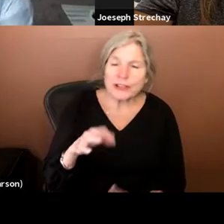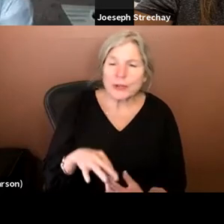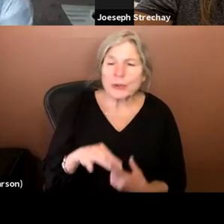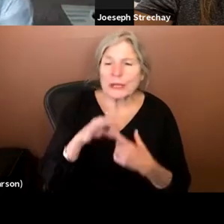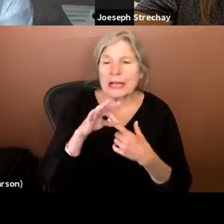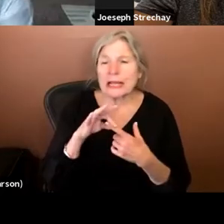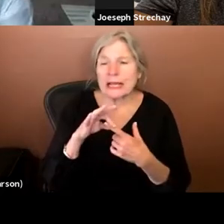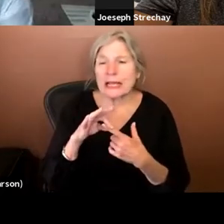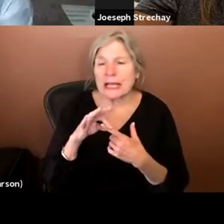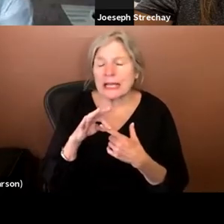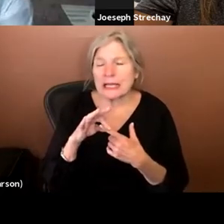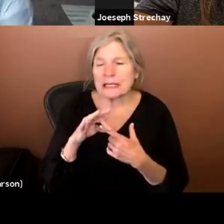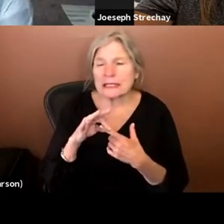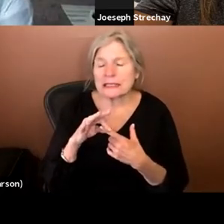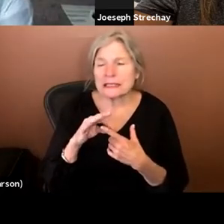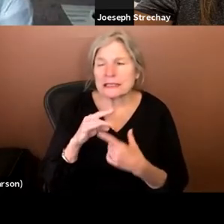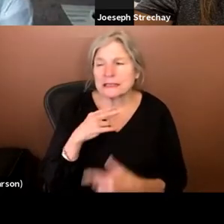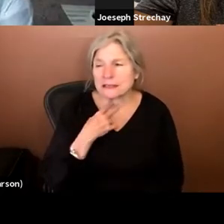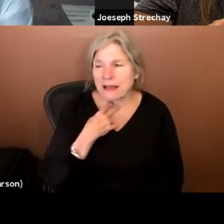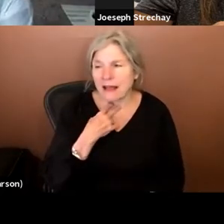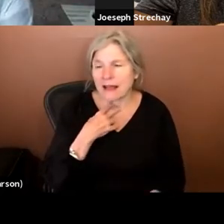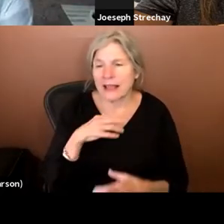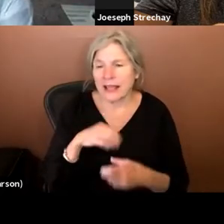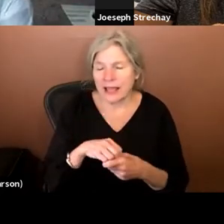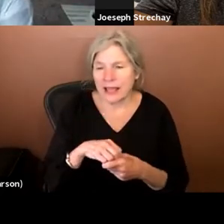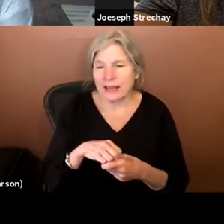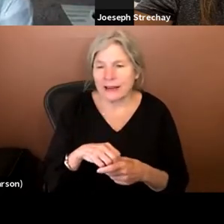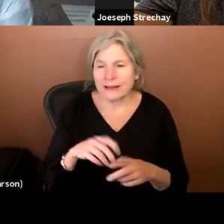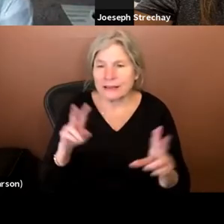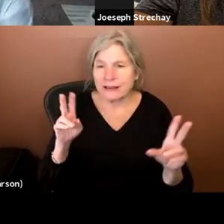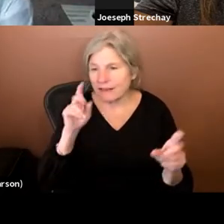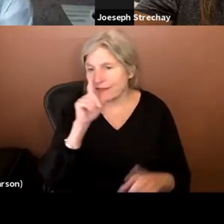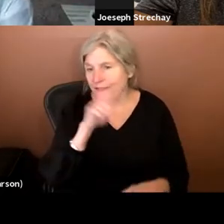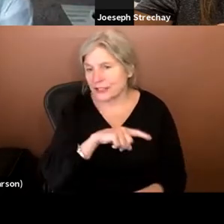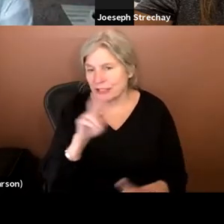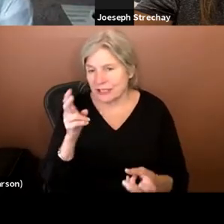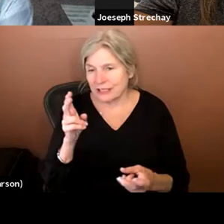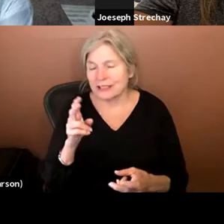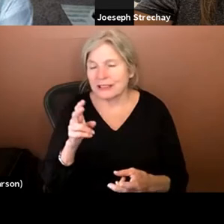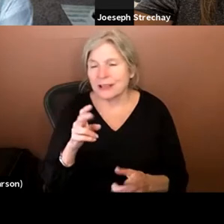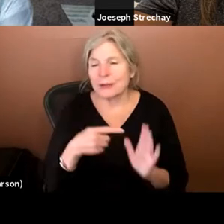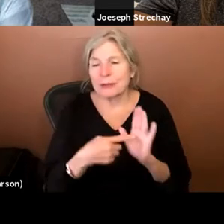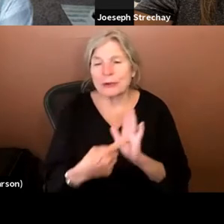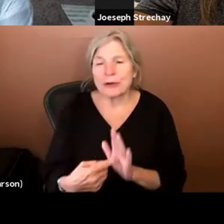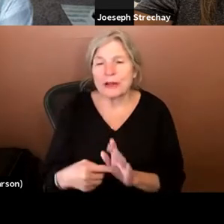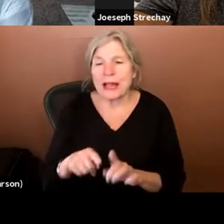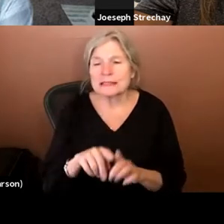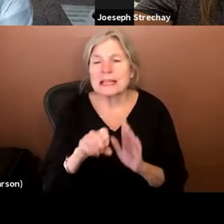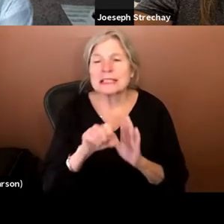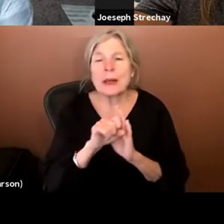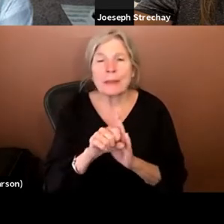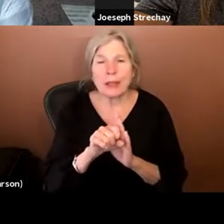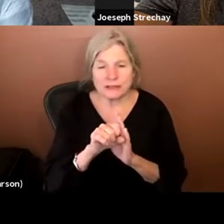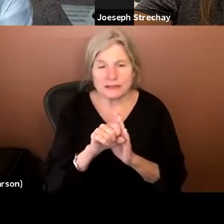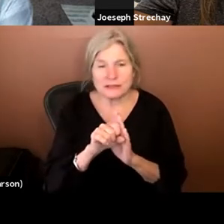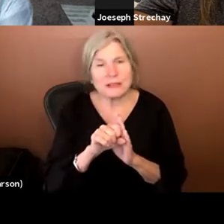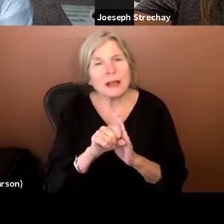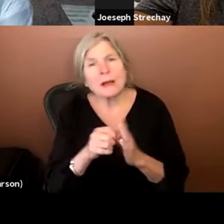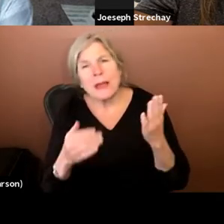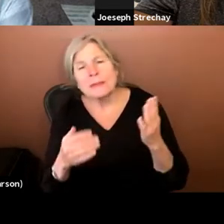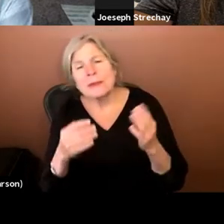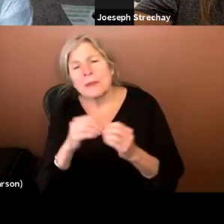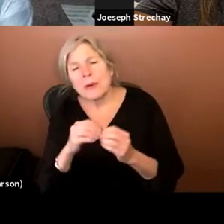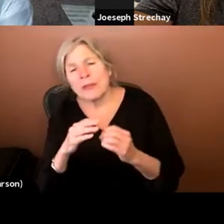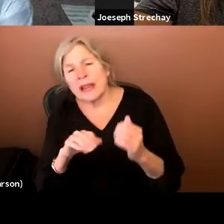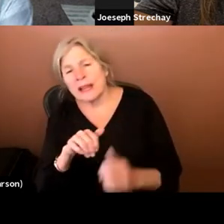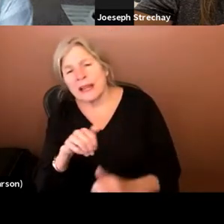stuck in, um, in fiction, uh, in being portrayed as symbols, um, maybe more